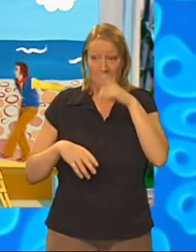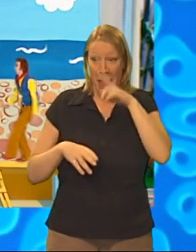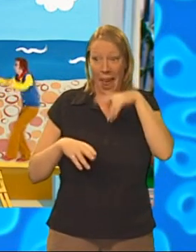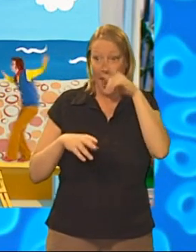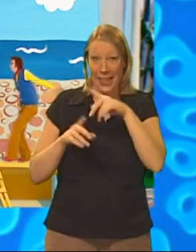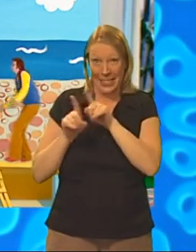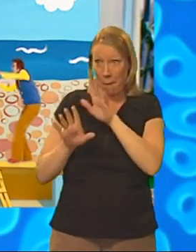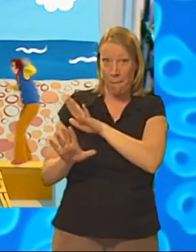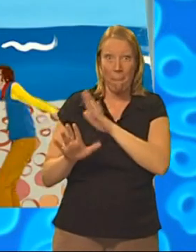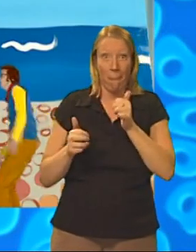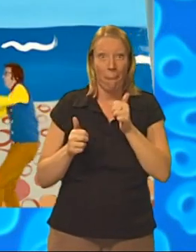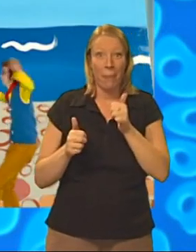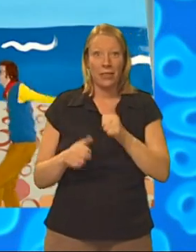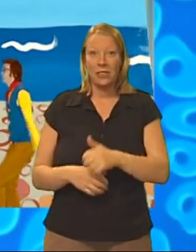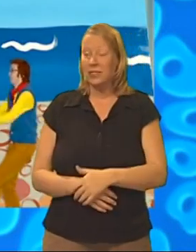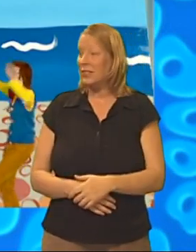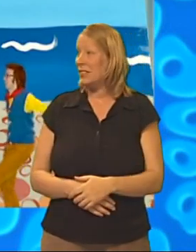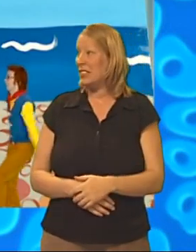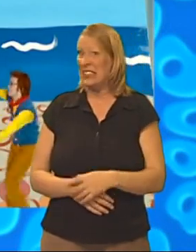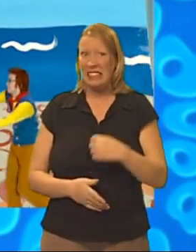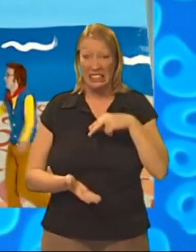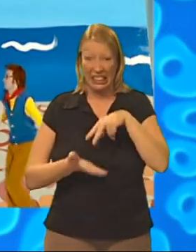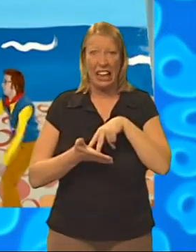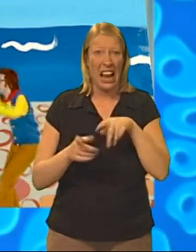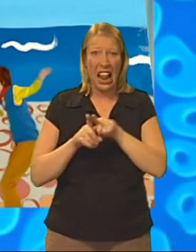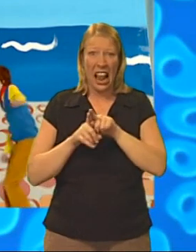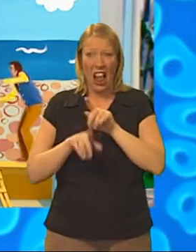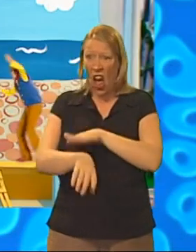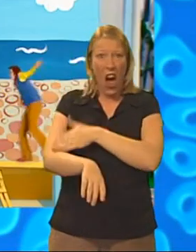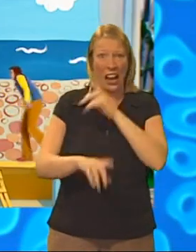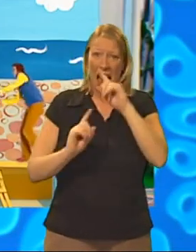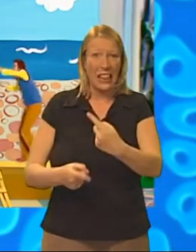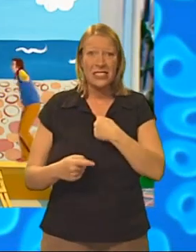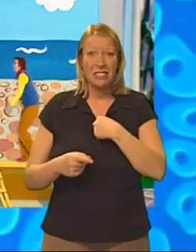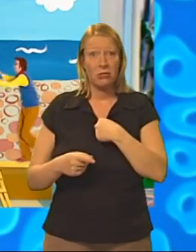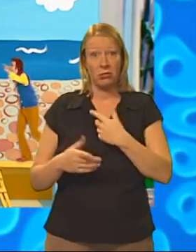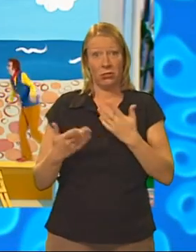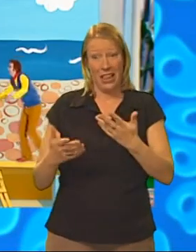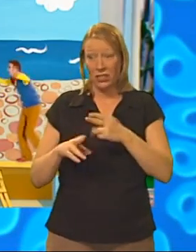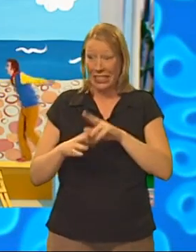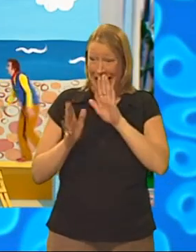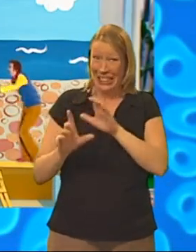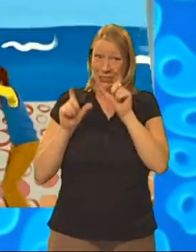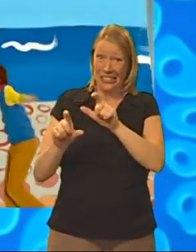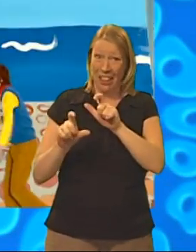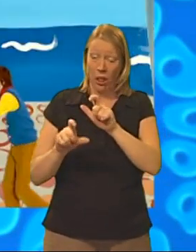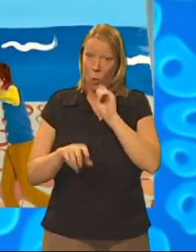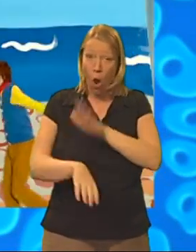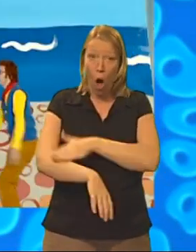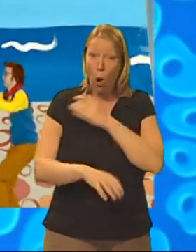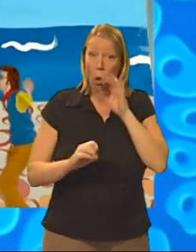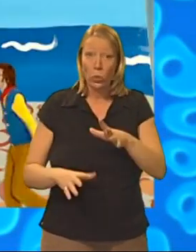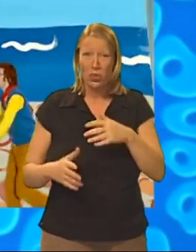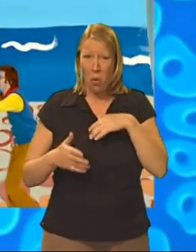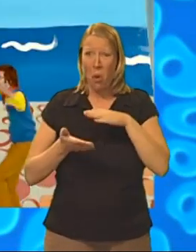you just as you are. Ben, I don't think I can stand like this for much longer. Well, you won't have to stand there very long if you just keep still. Oh, my